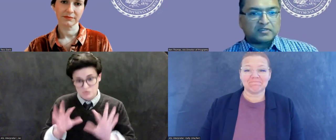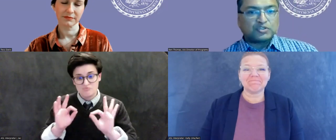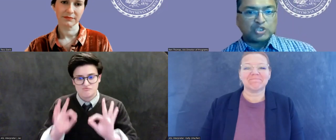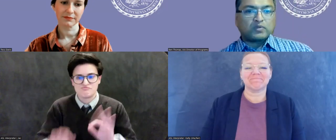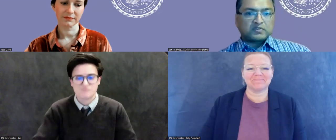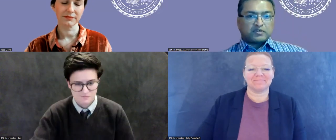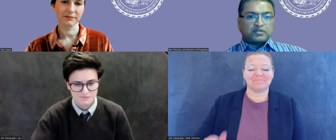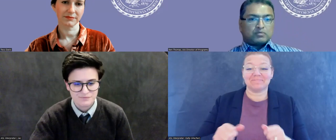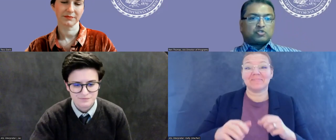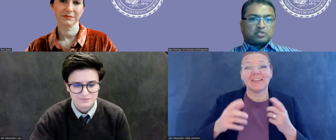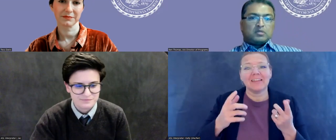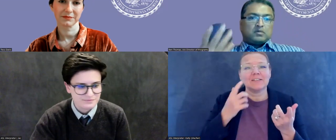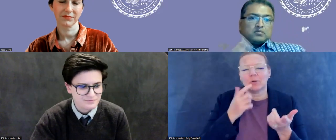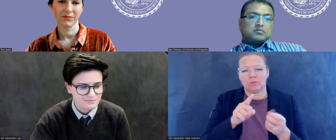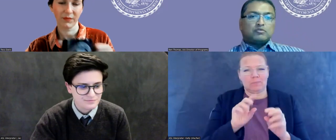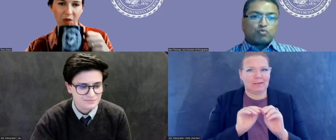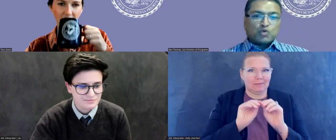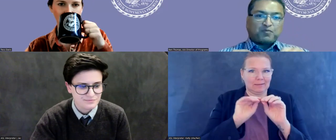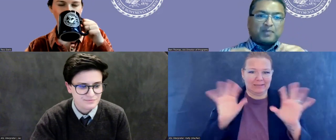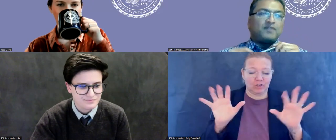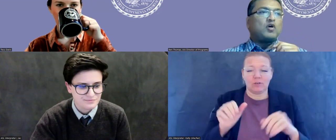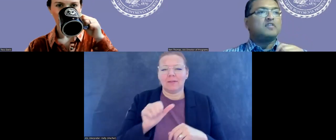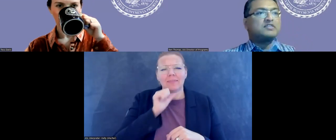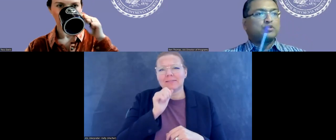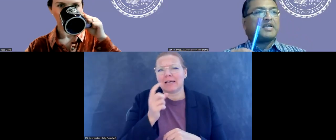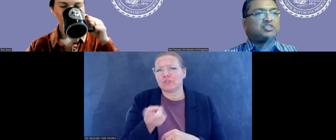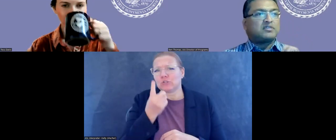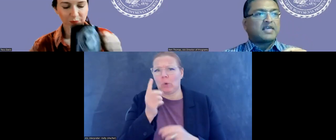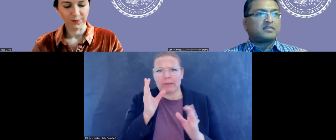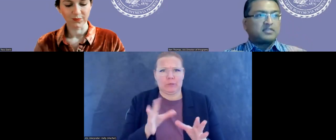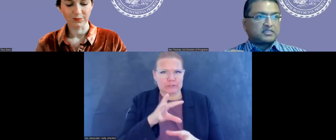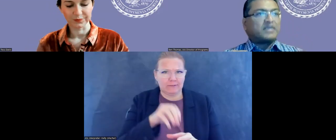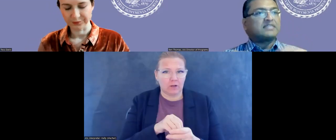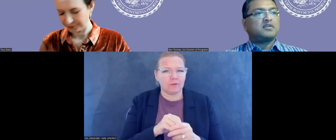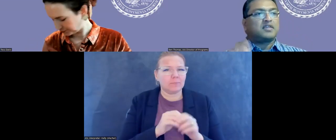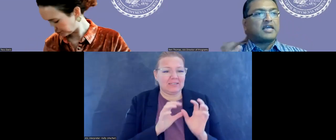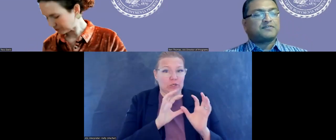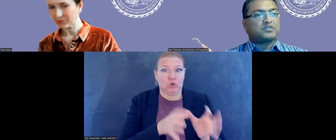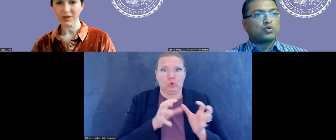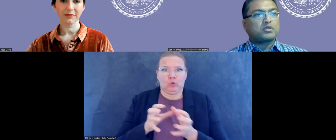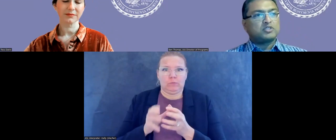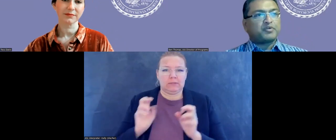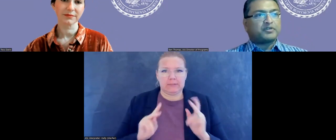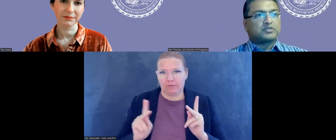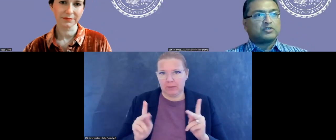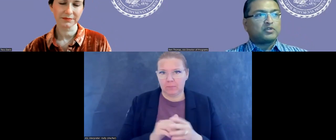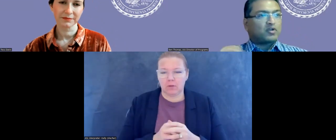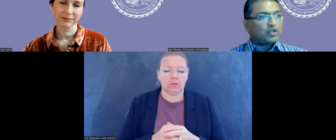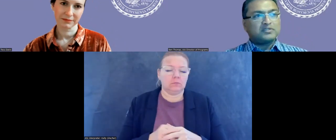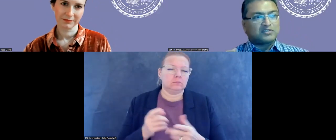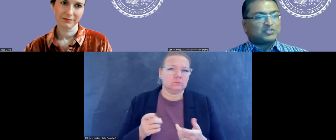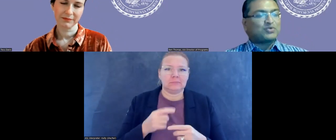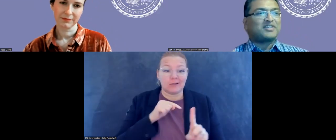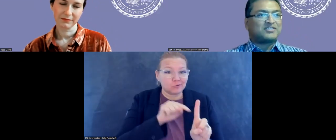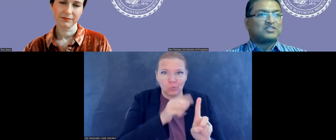a one person show. This is a huge group of people involved in this. So you mentioned that, and there's a question here, Latchford's co-conspirators included